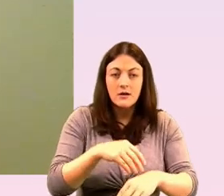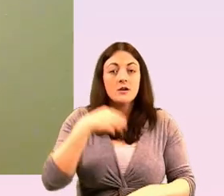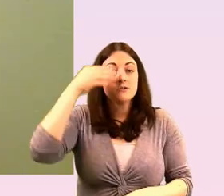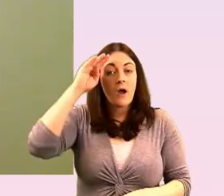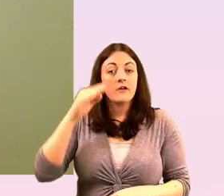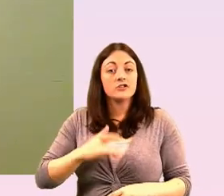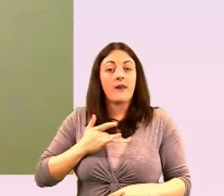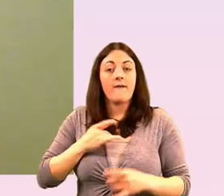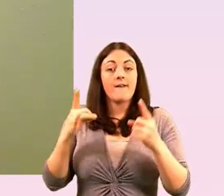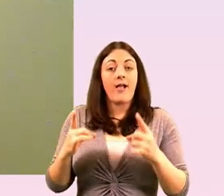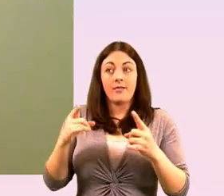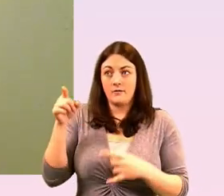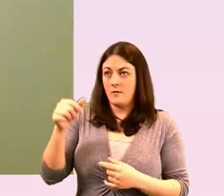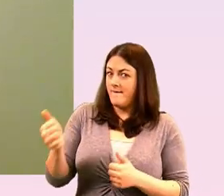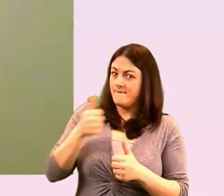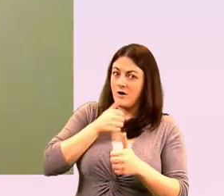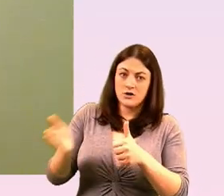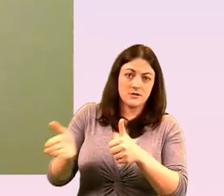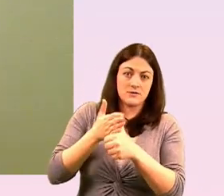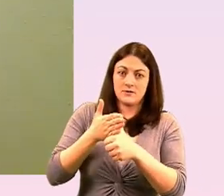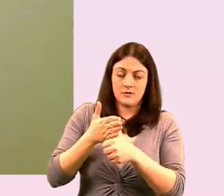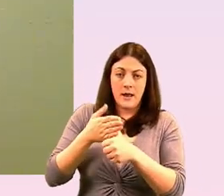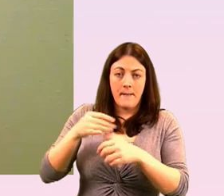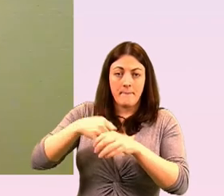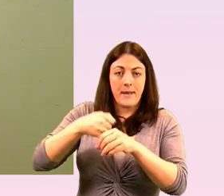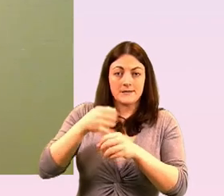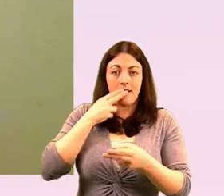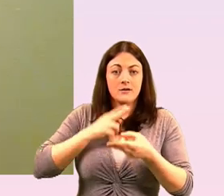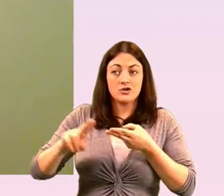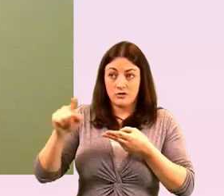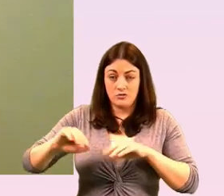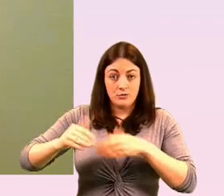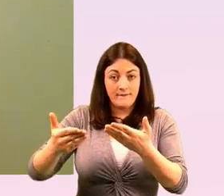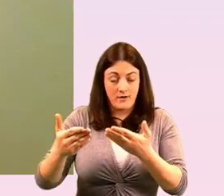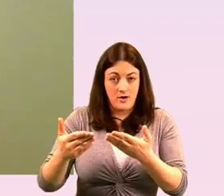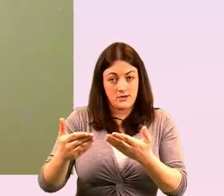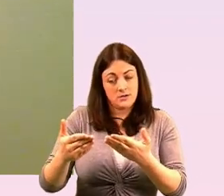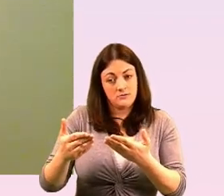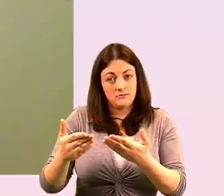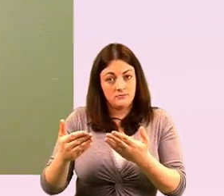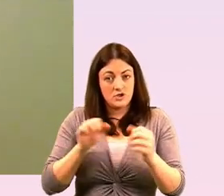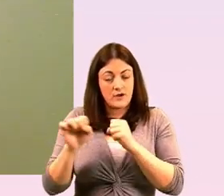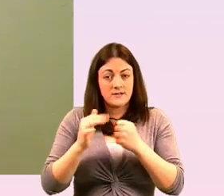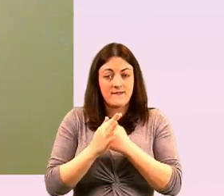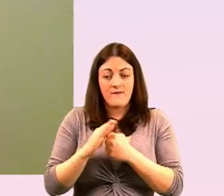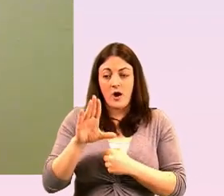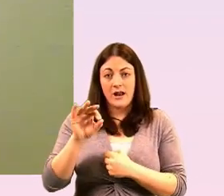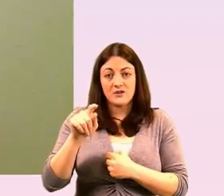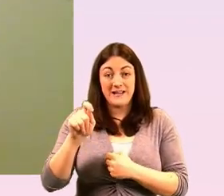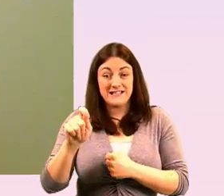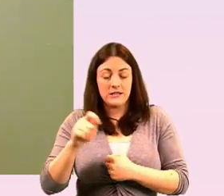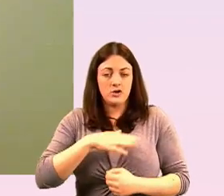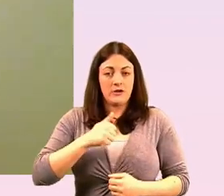first um medical insurer to actually provide uh services for the for the transgender community um to support